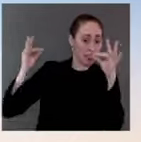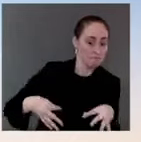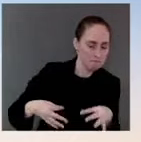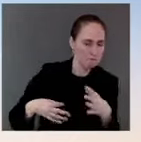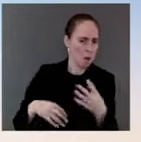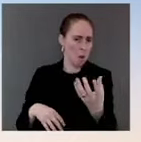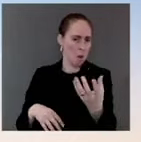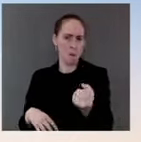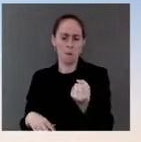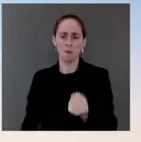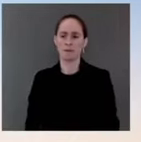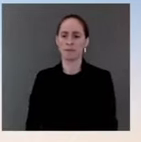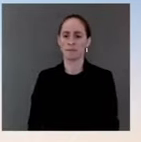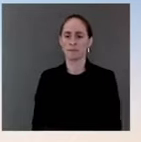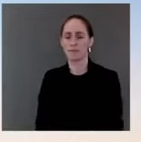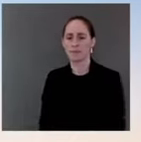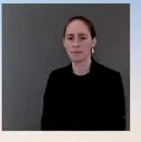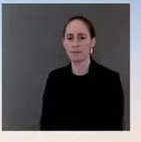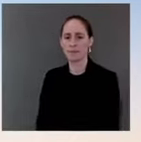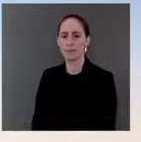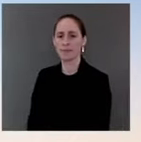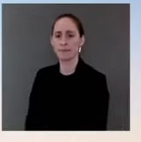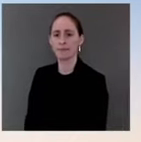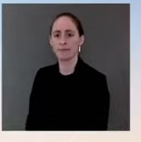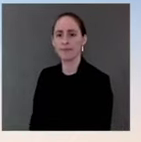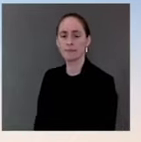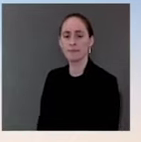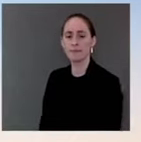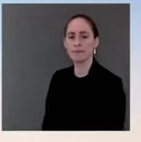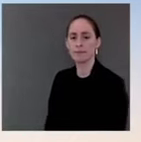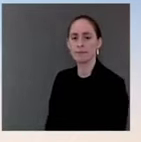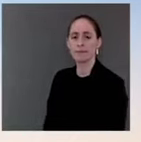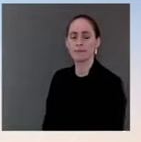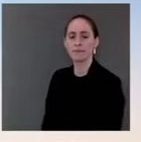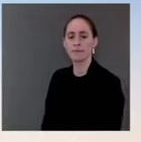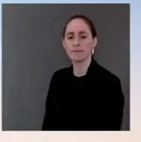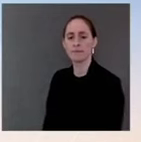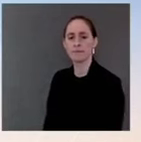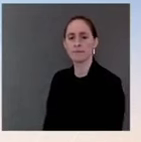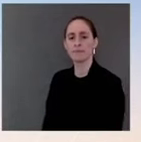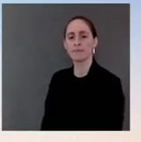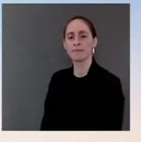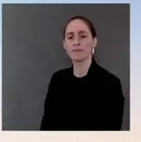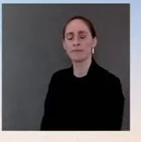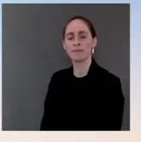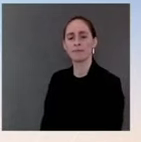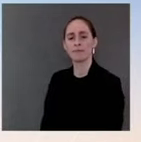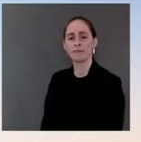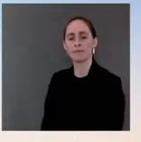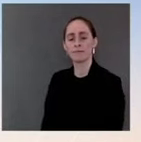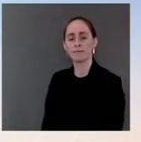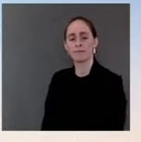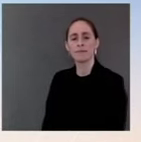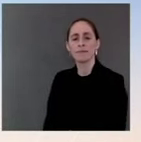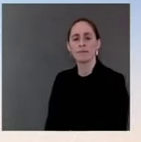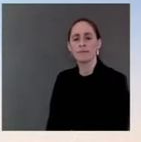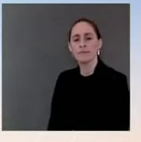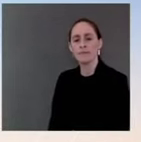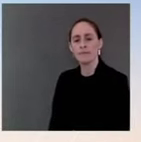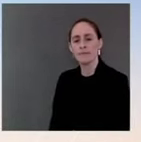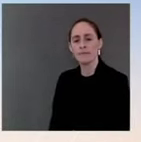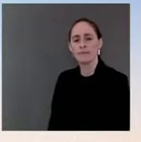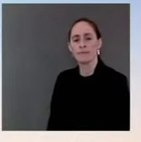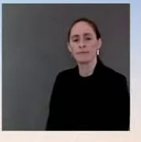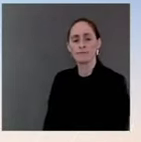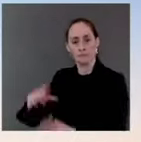You thought that inflation may be at its peak right now. Is that the determination of your economic team when they look, when they analyze kind of the state of play in the market right now? Or